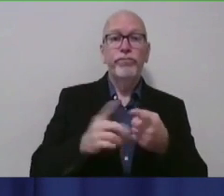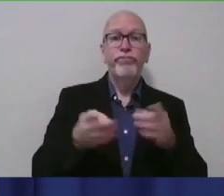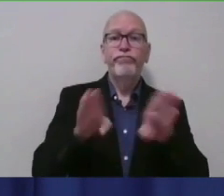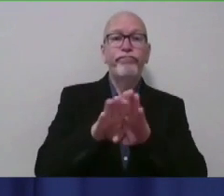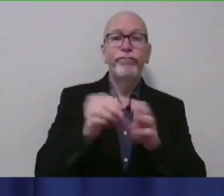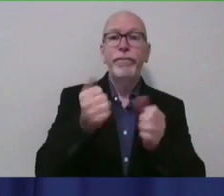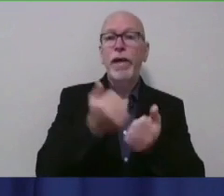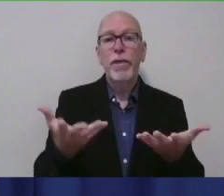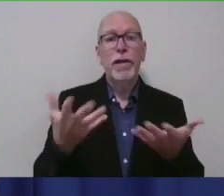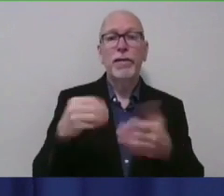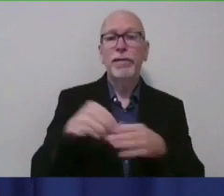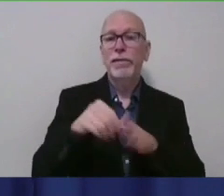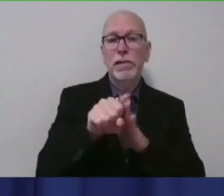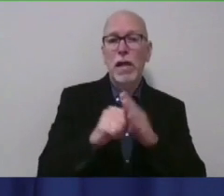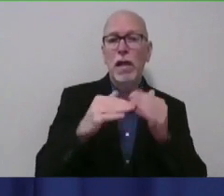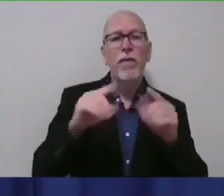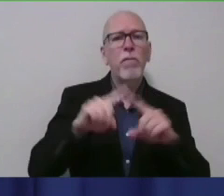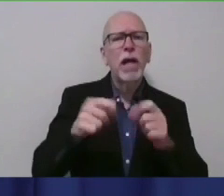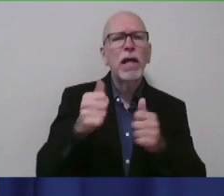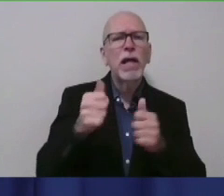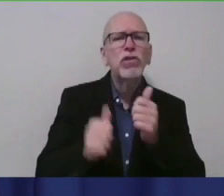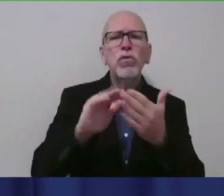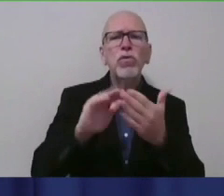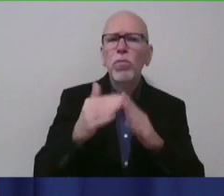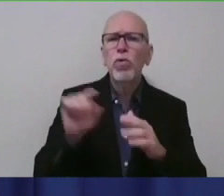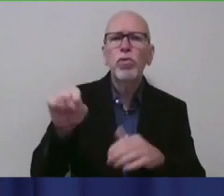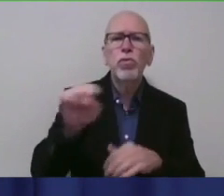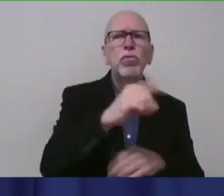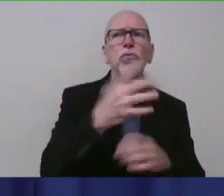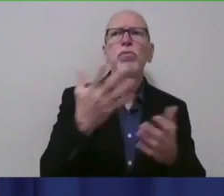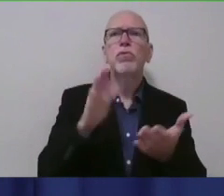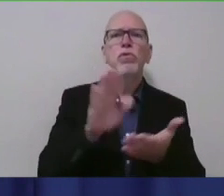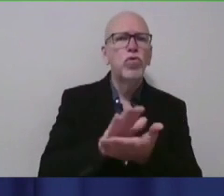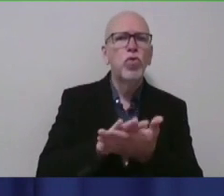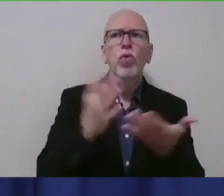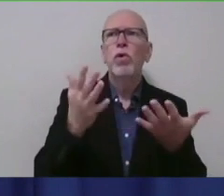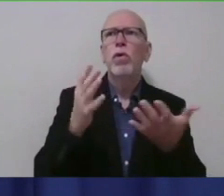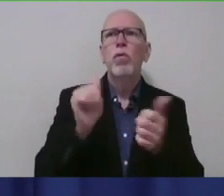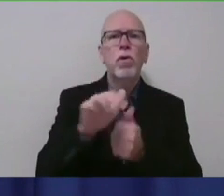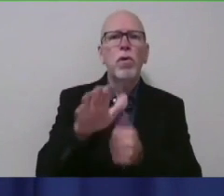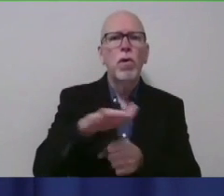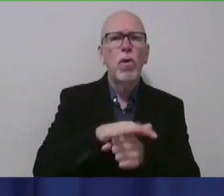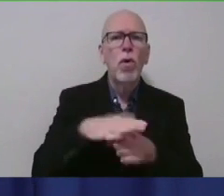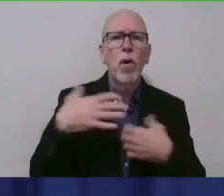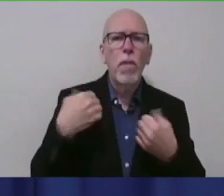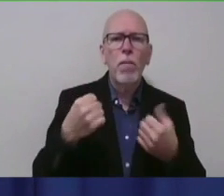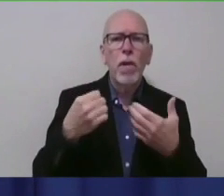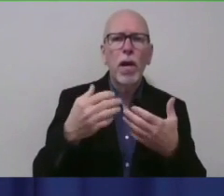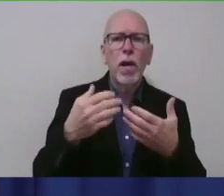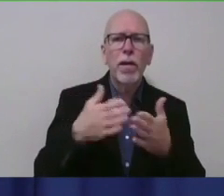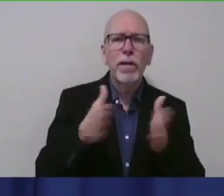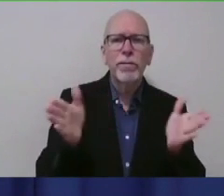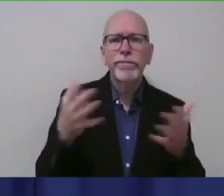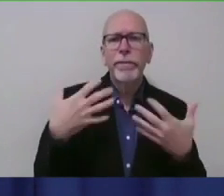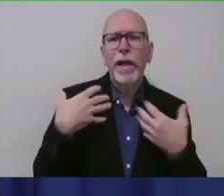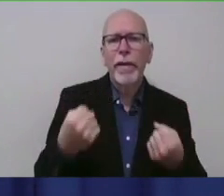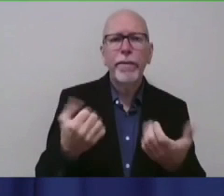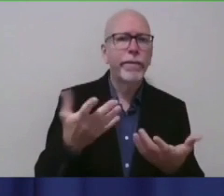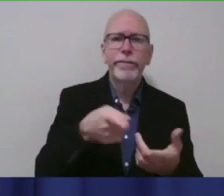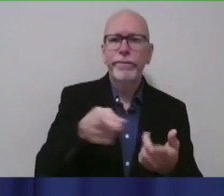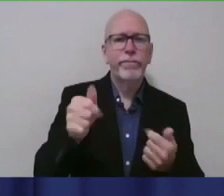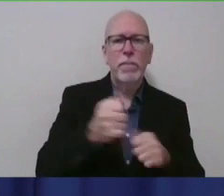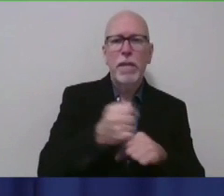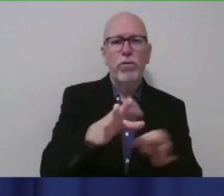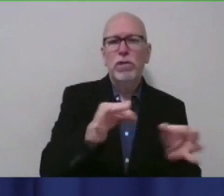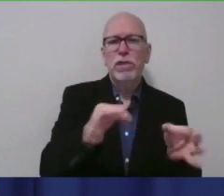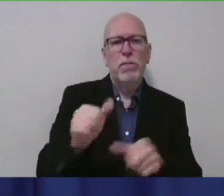but individual communities and consultation schools and consultation with their local public health may decide to make different decisions based on the